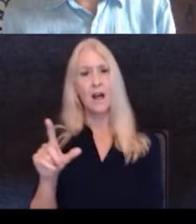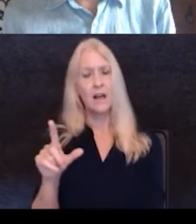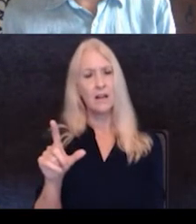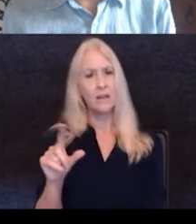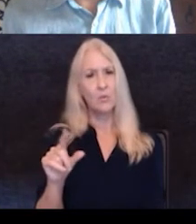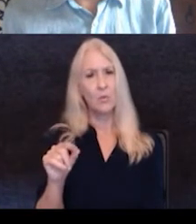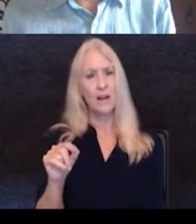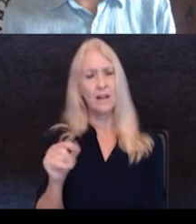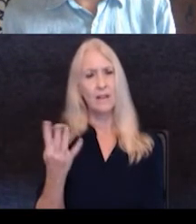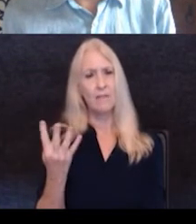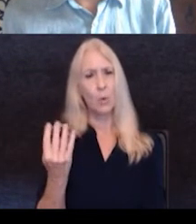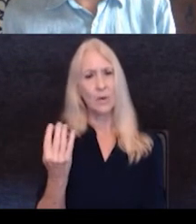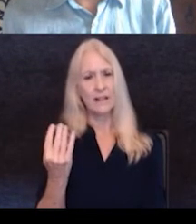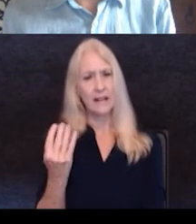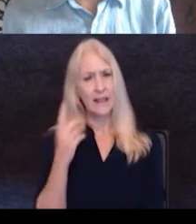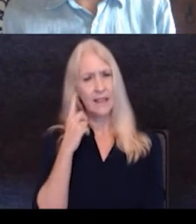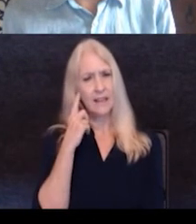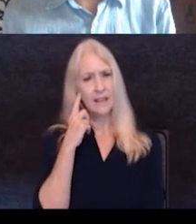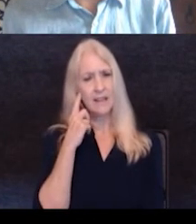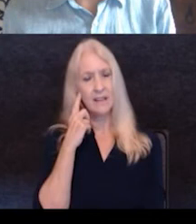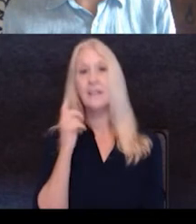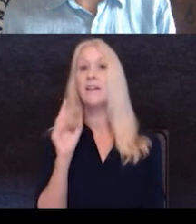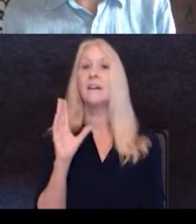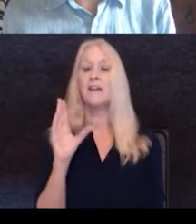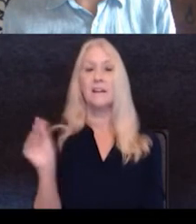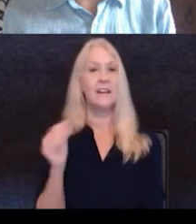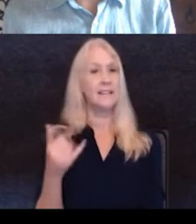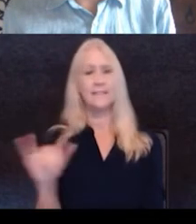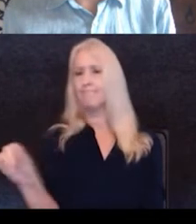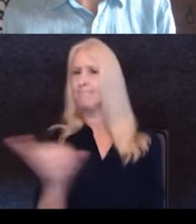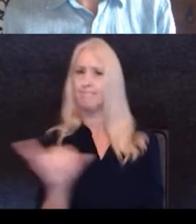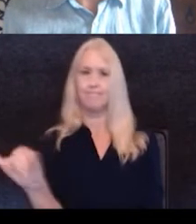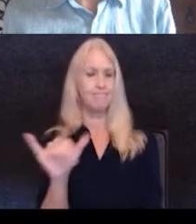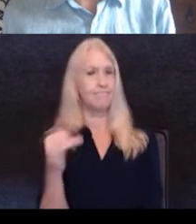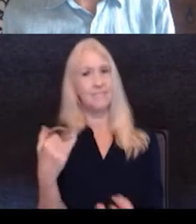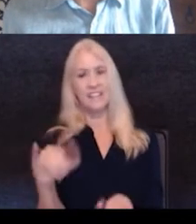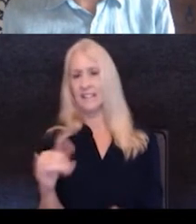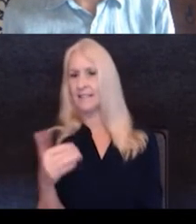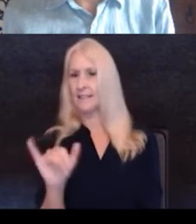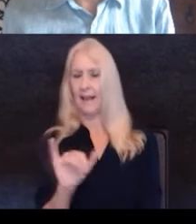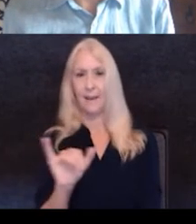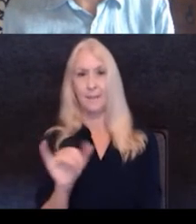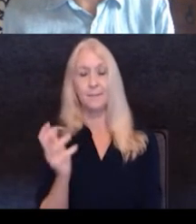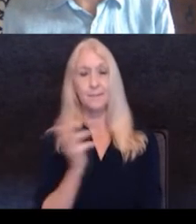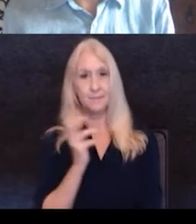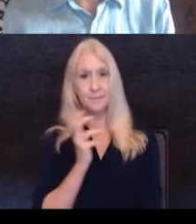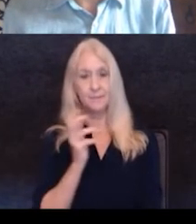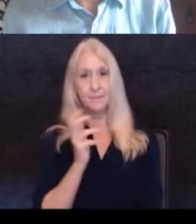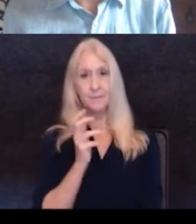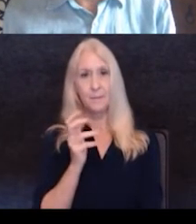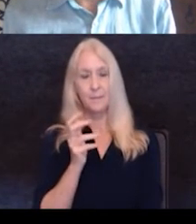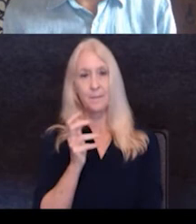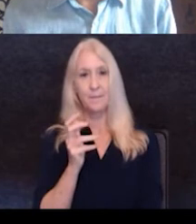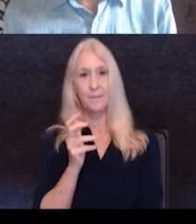I think. And it's still the same. Wow. It's amazing. Okay. I, I want, everyone's